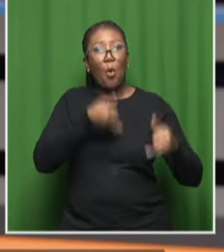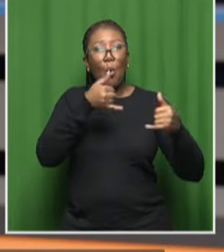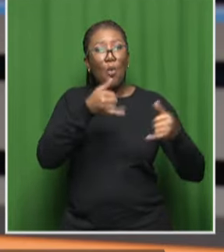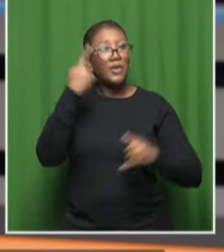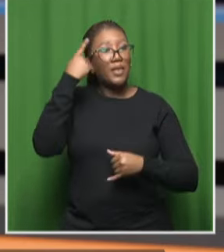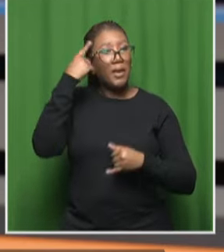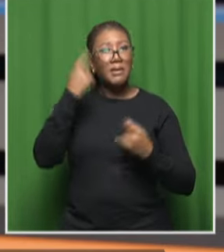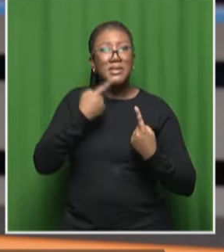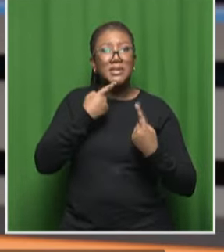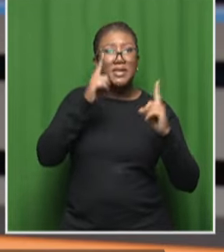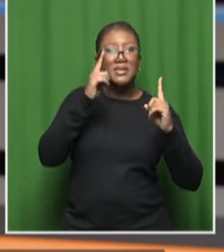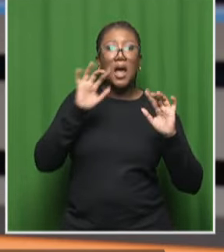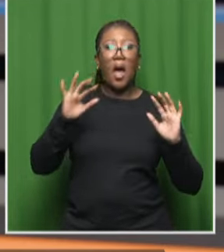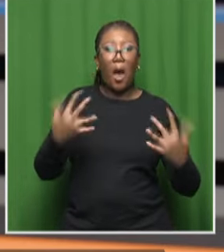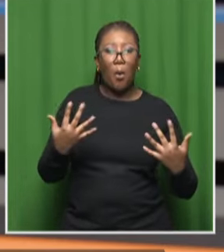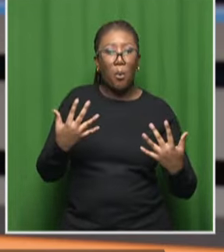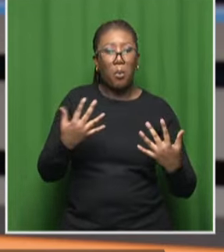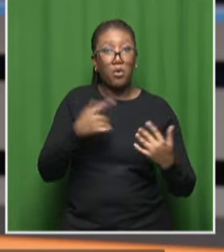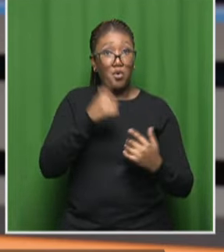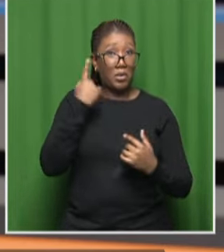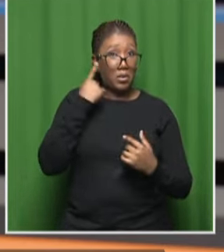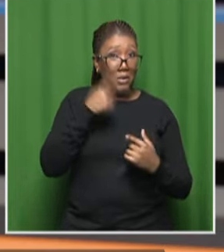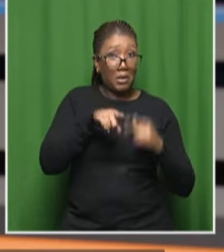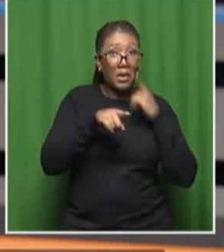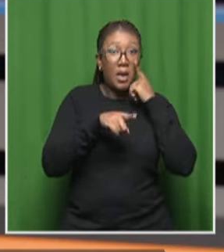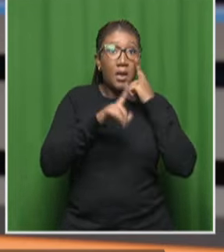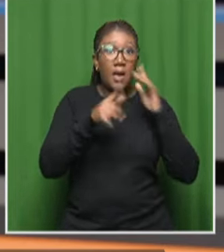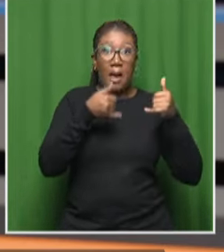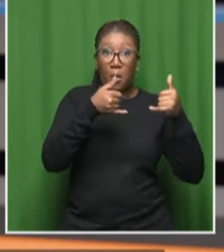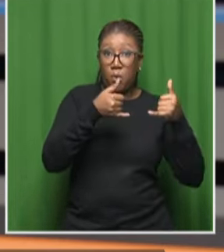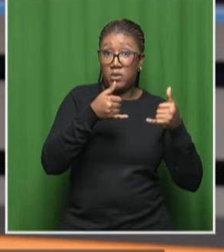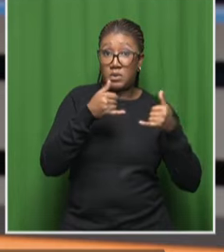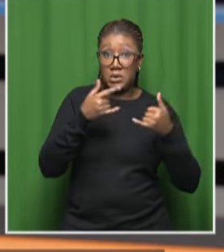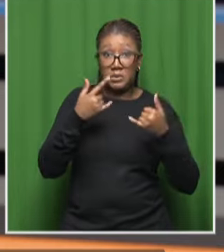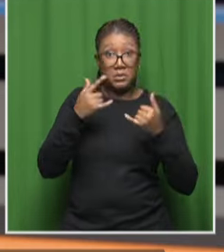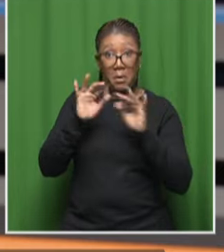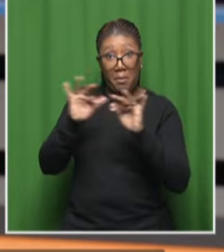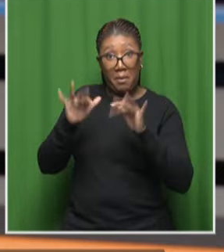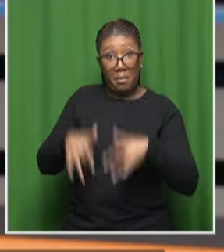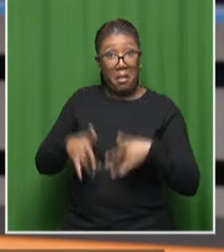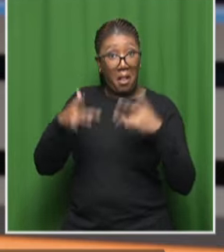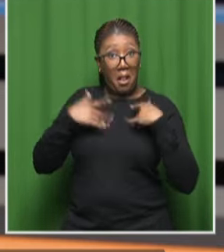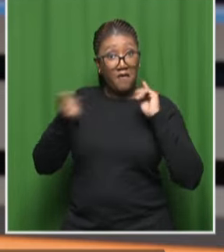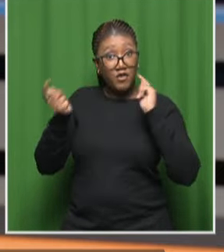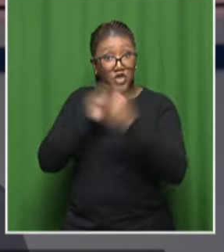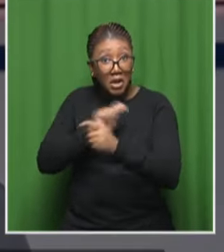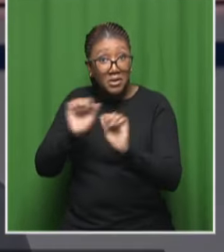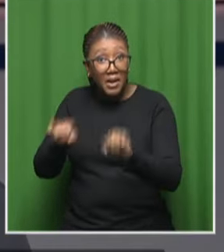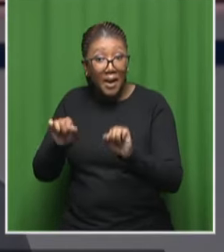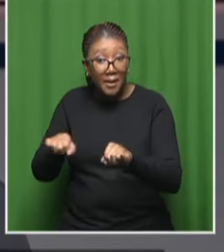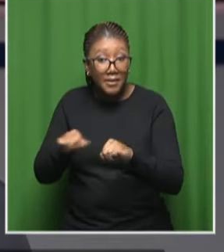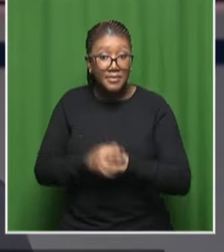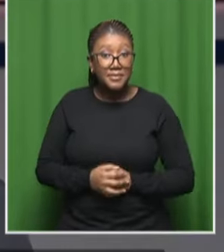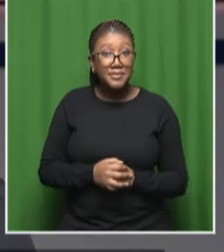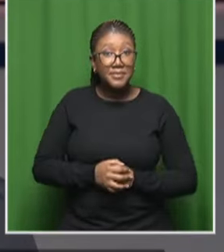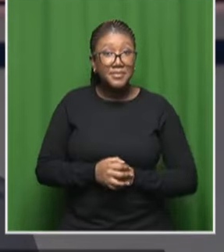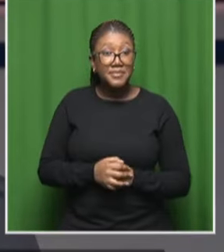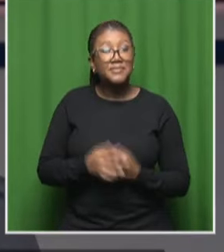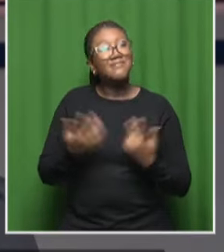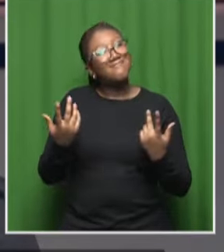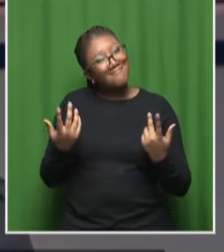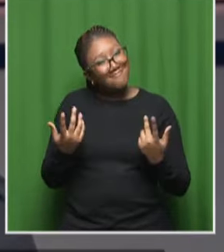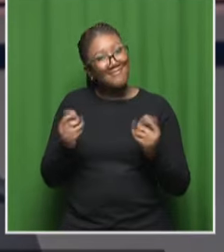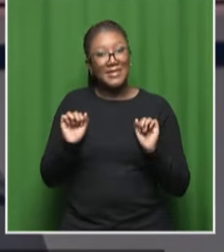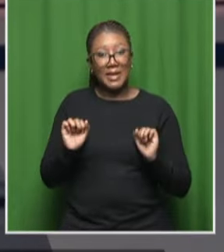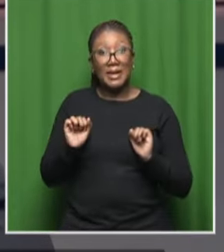mean how do these awards contribute towards making a difference in the lives of the recipients in the sense that you know they